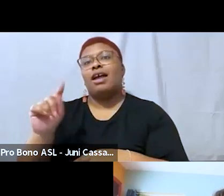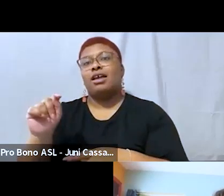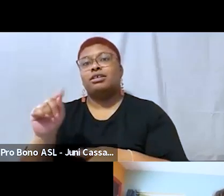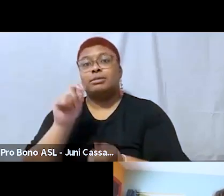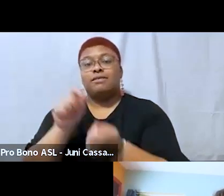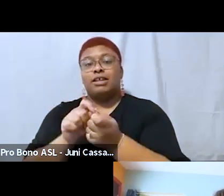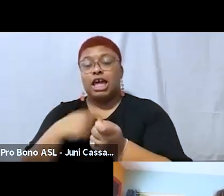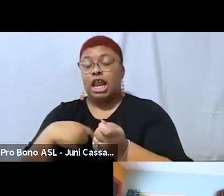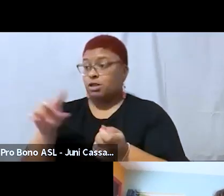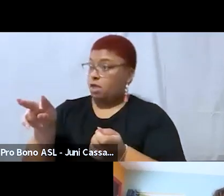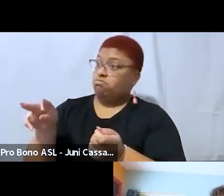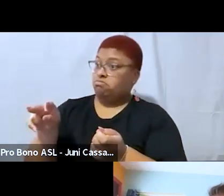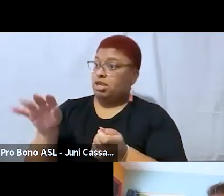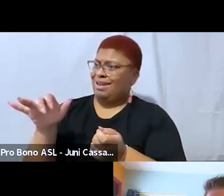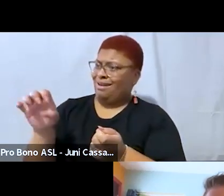yes